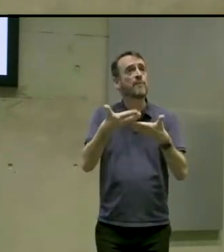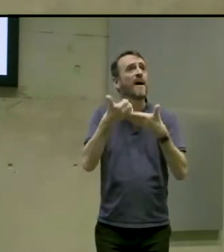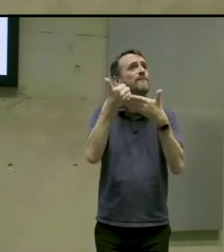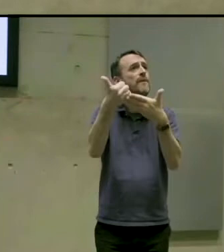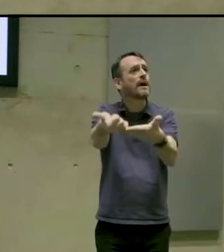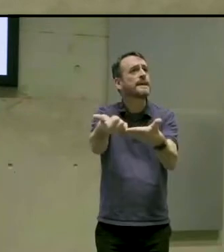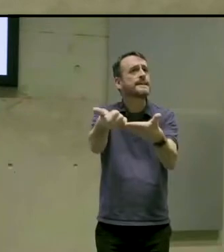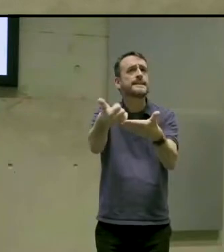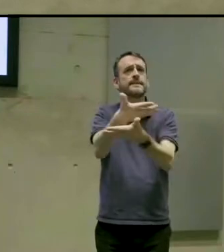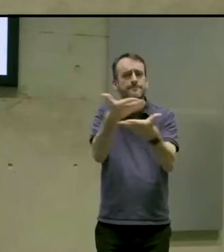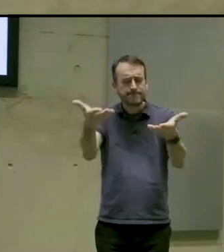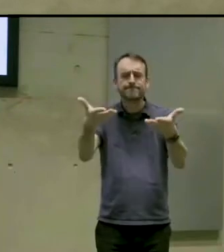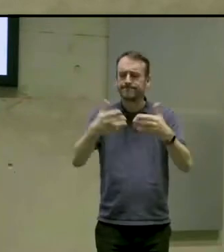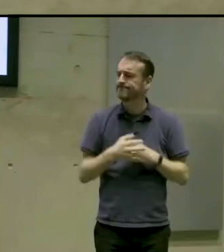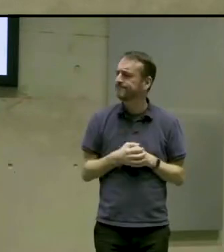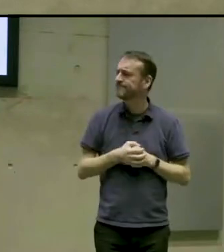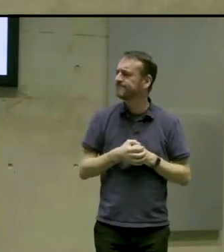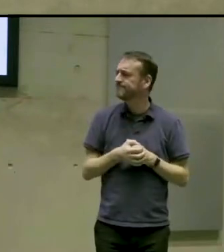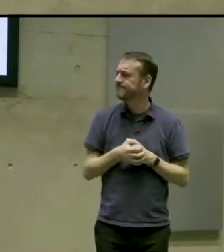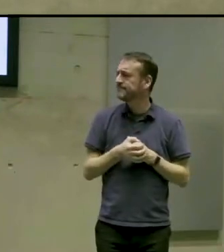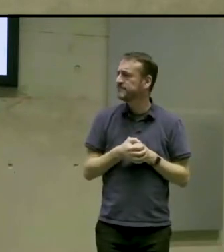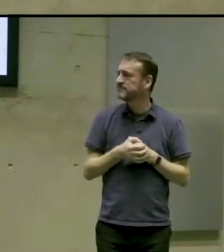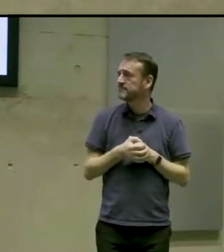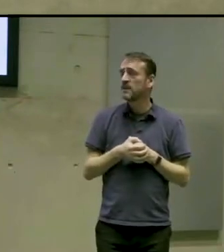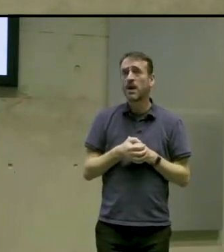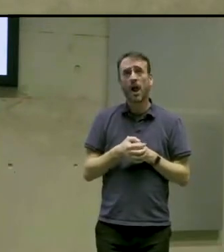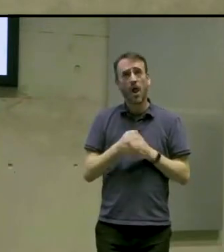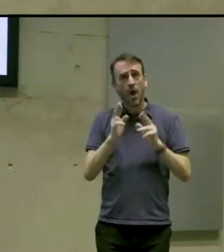broaden their their audiences out.